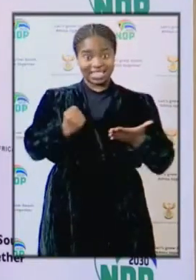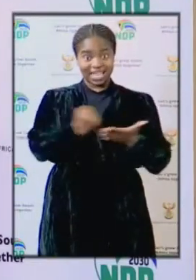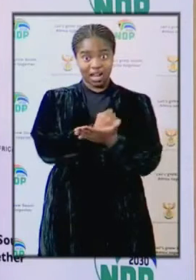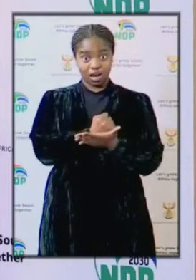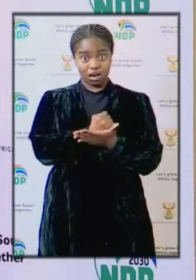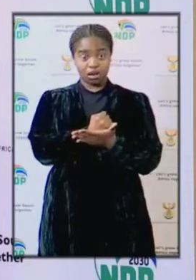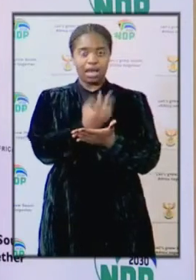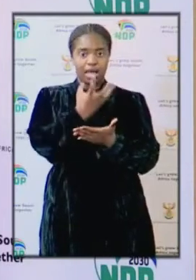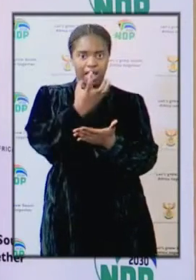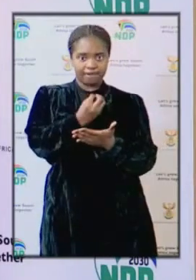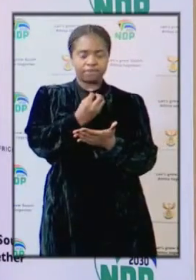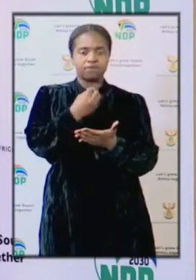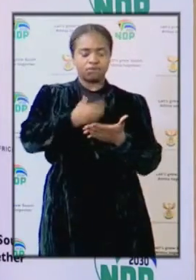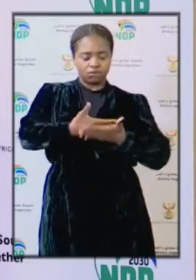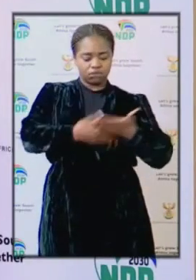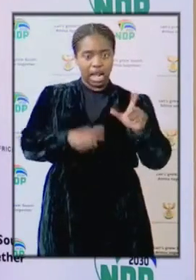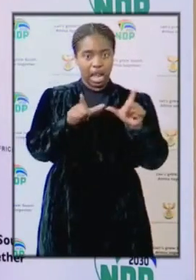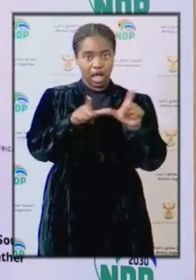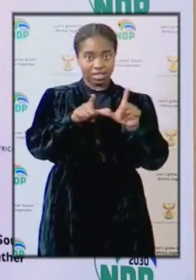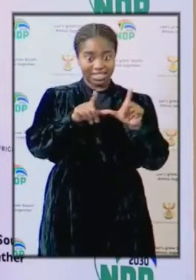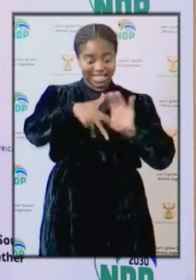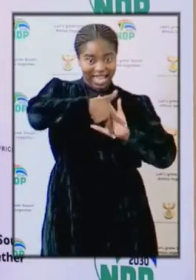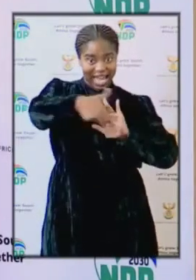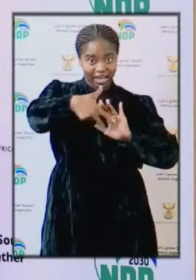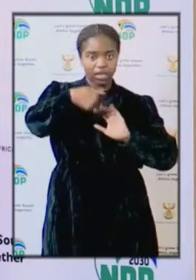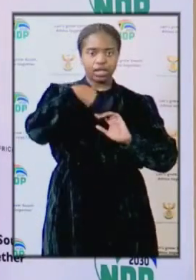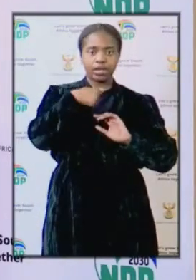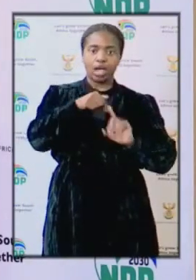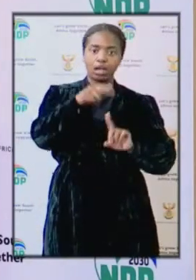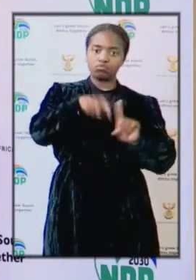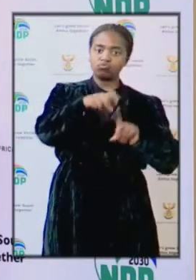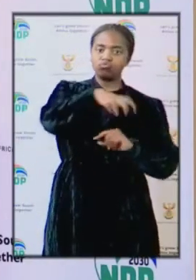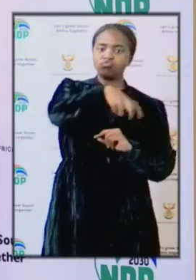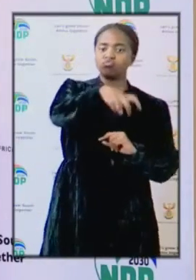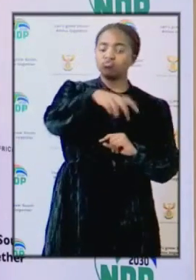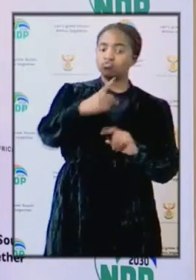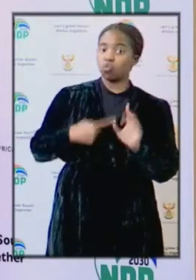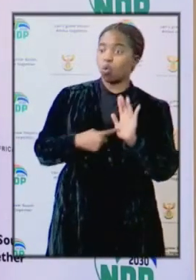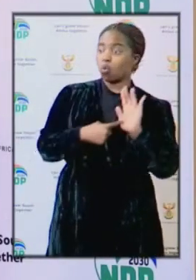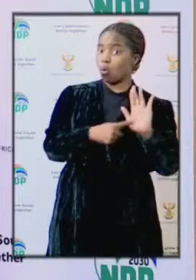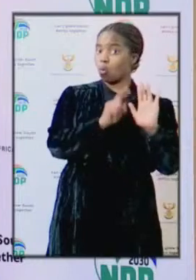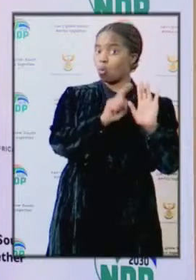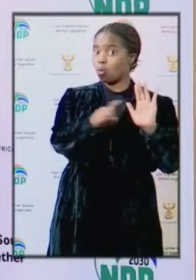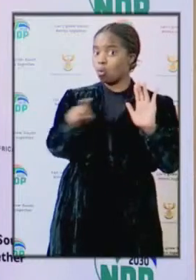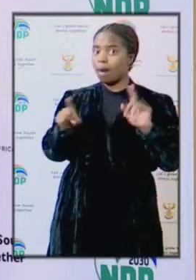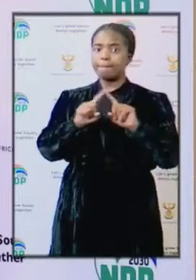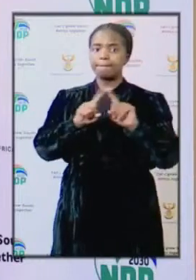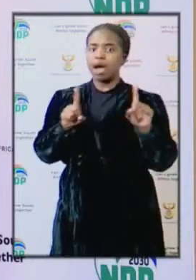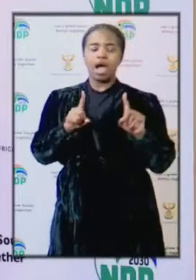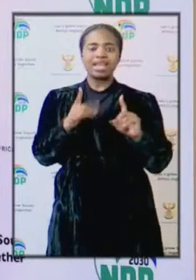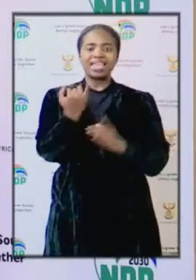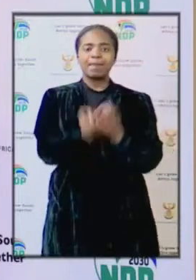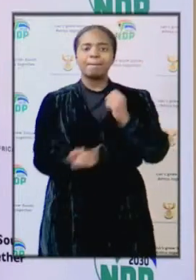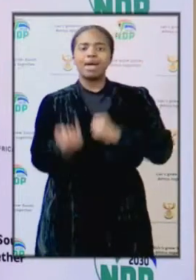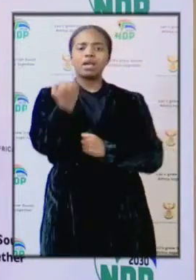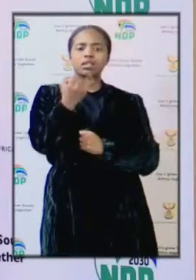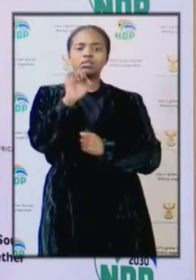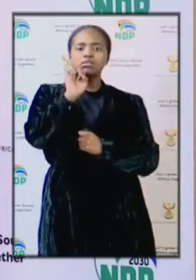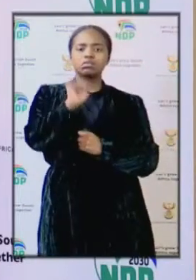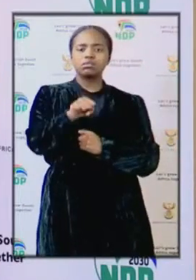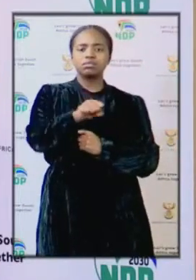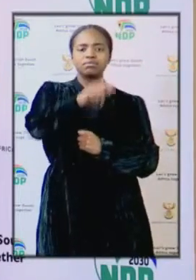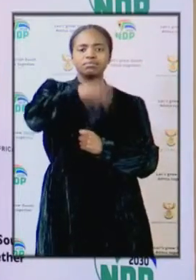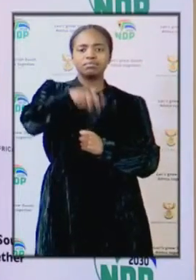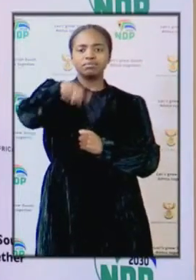registrar in terms of the Tourism Act and tour guides who are not employed by any company and